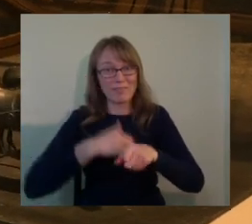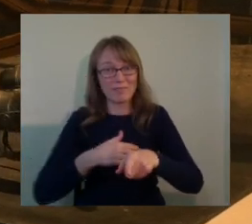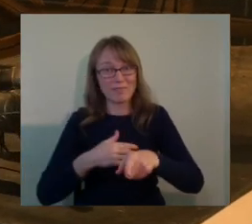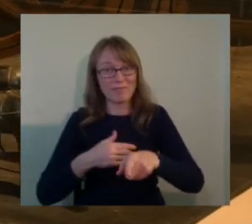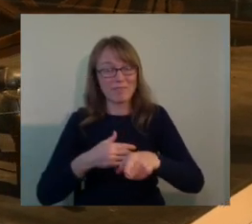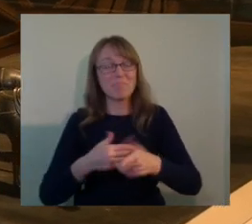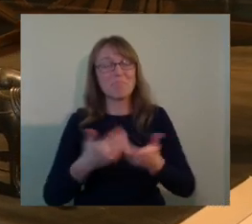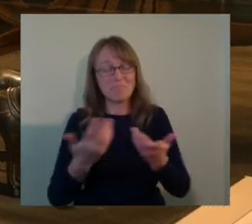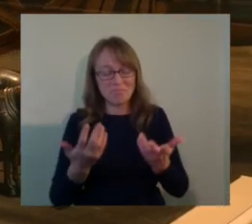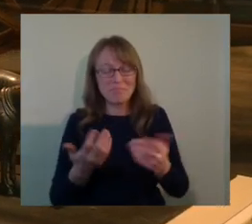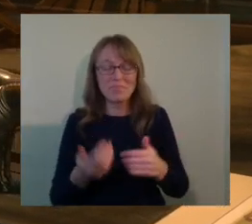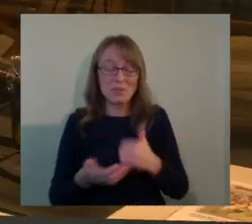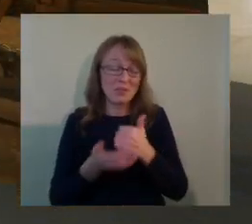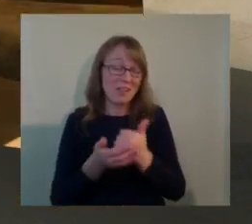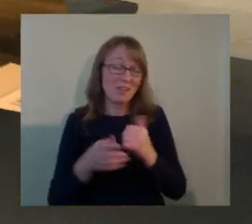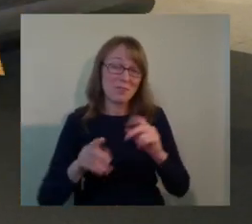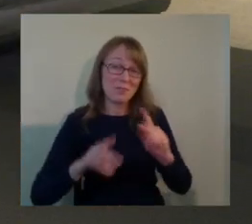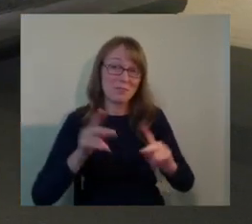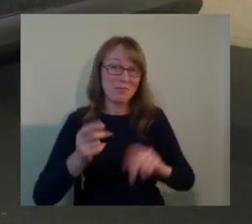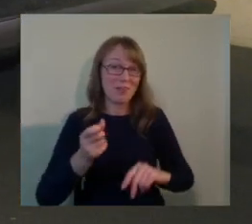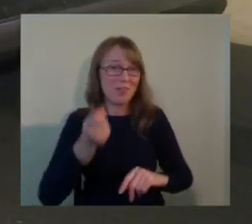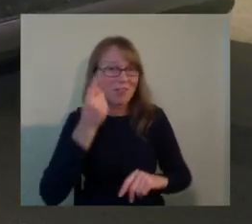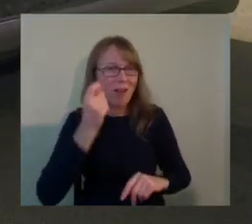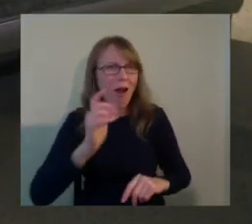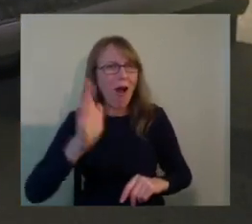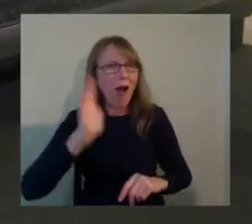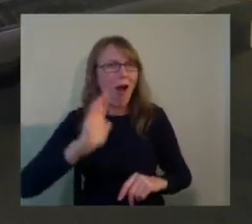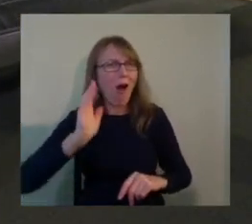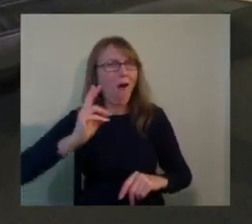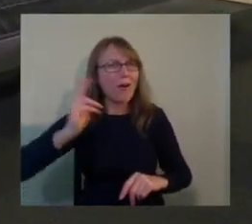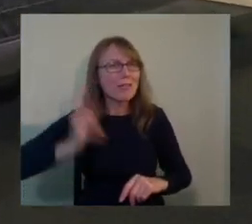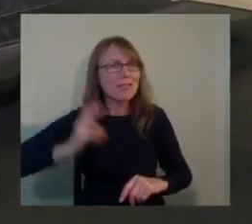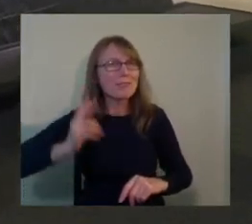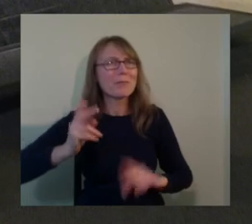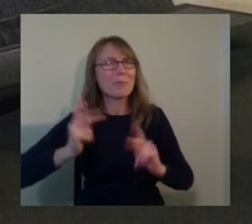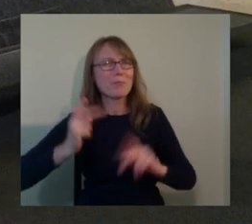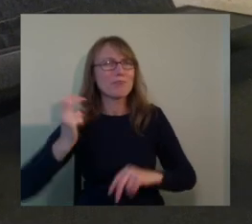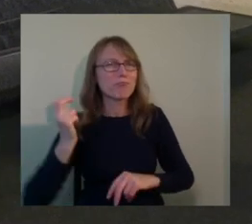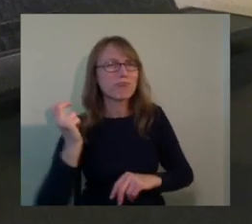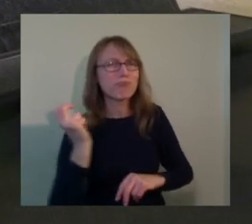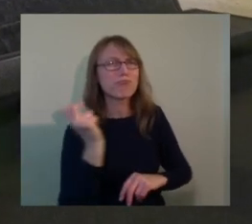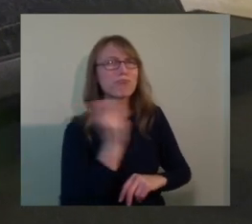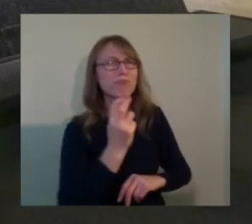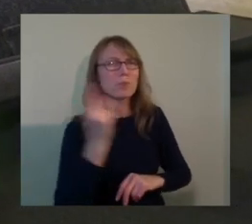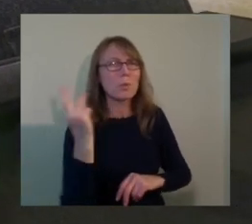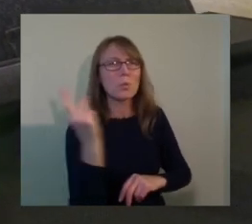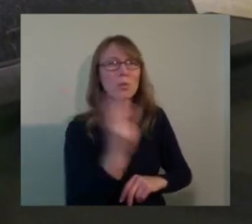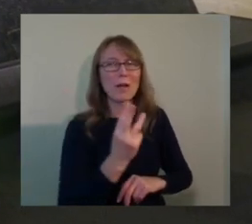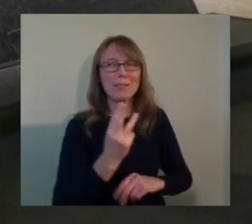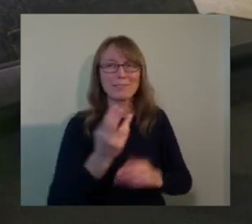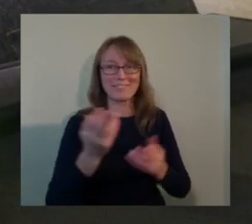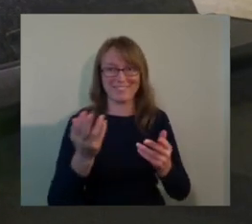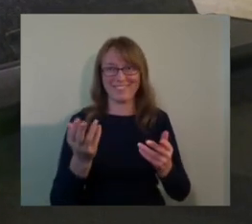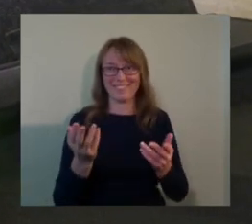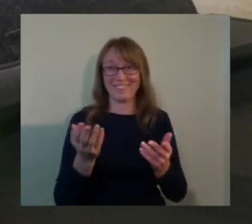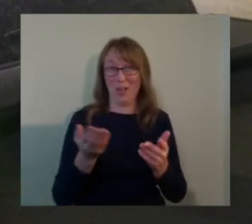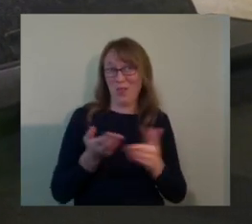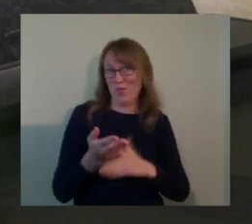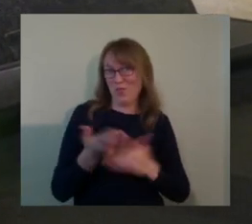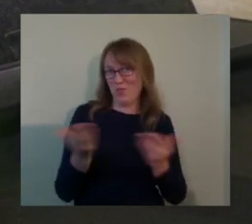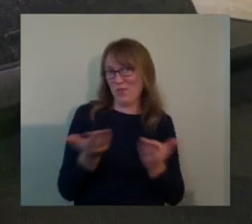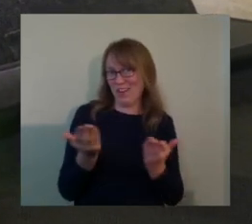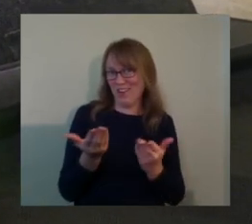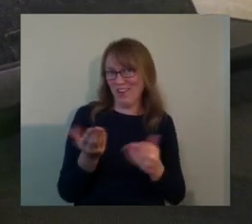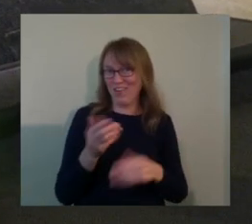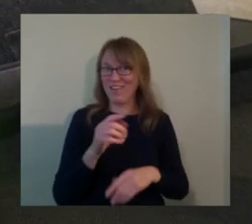on the gateway to the west. In the, uh, advocacy that we did with the arts, one of my